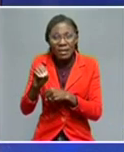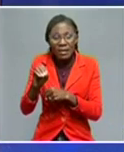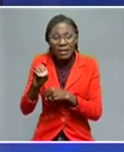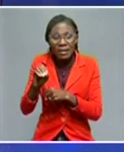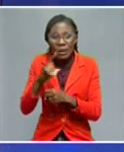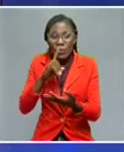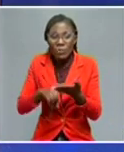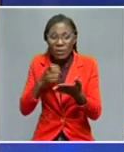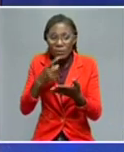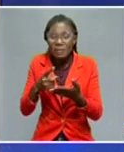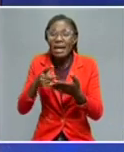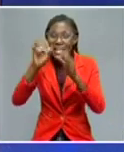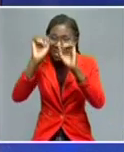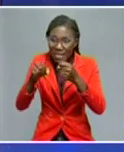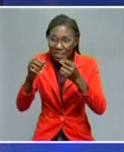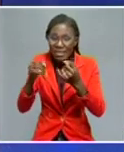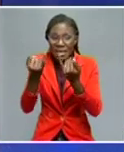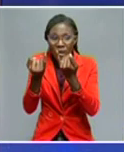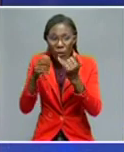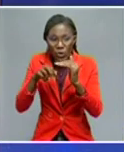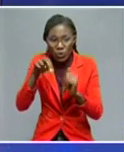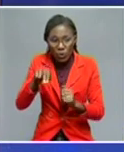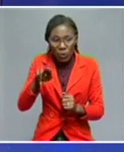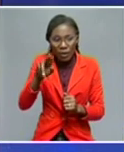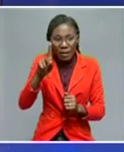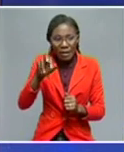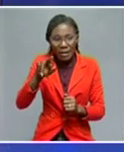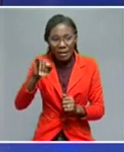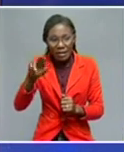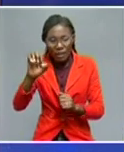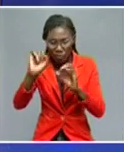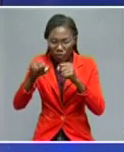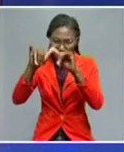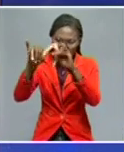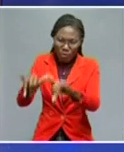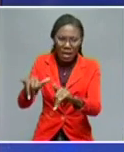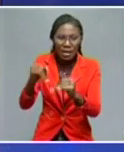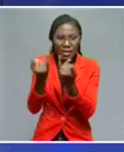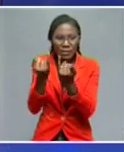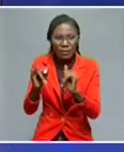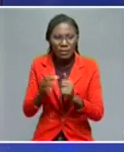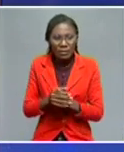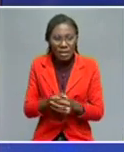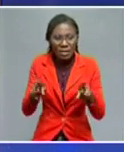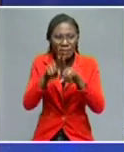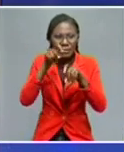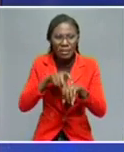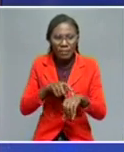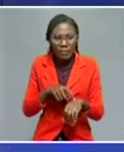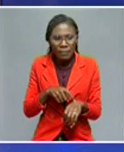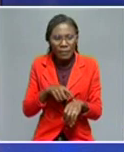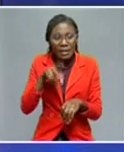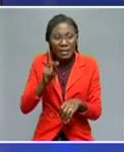integrity of Ukraine. In the meantime, Ukraine must recognize that